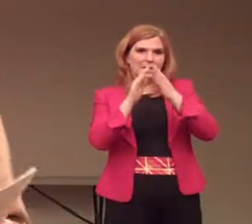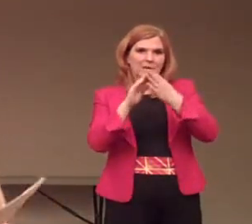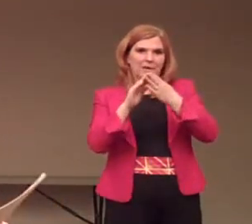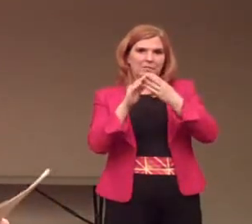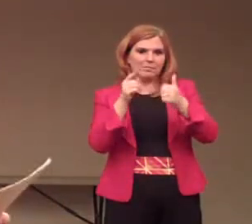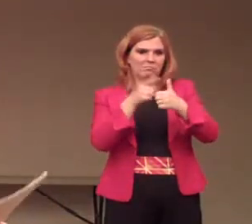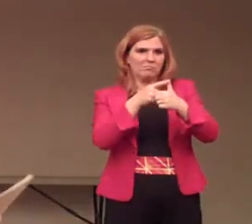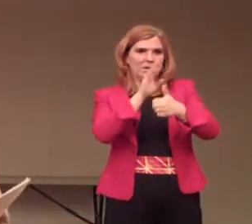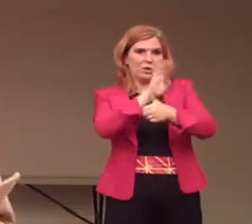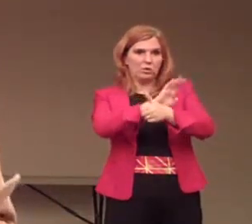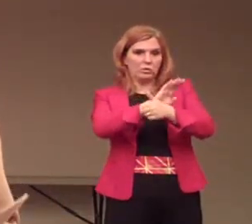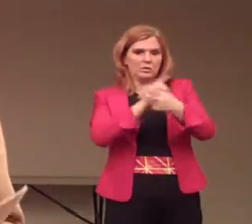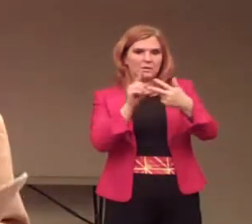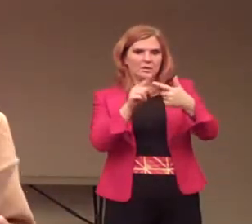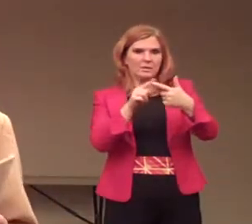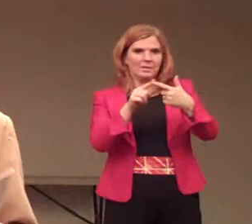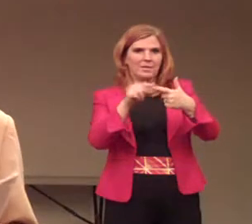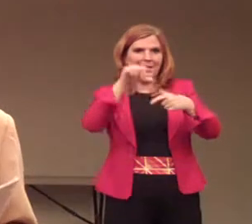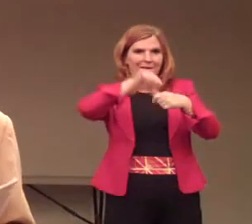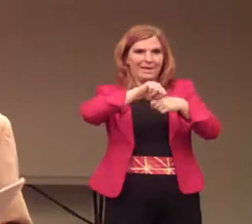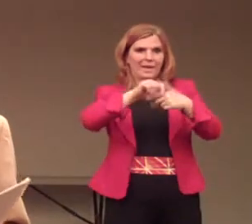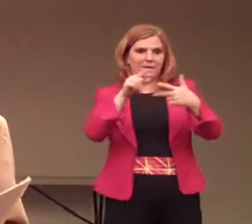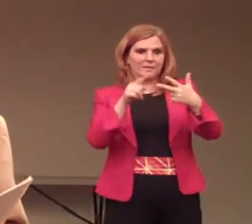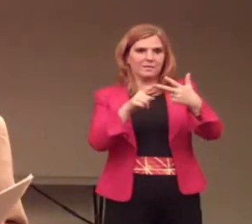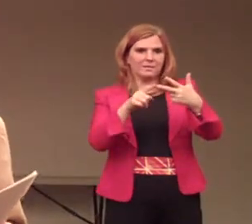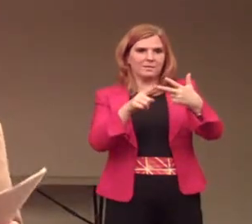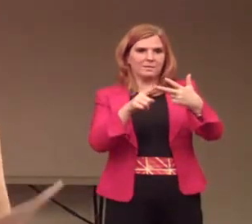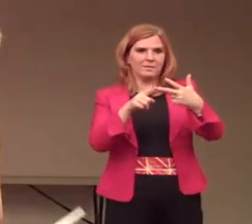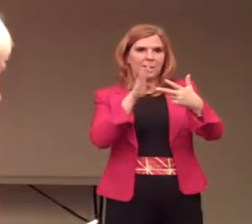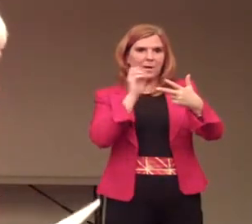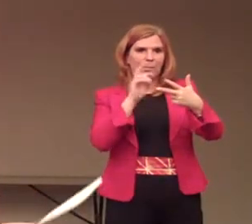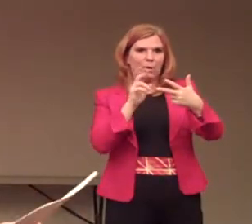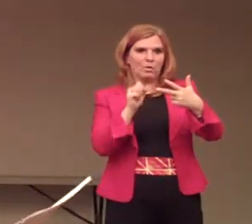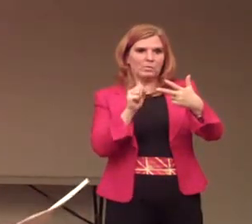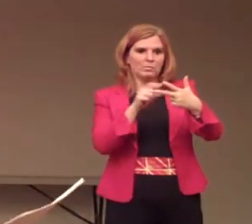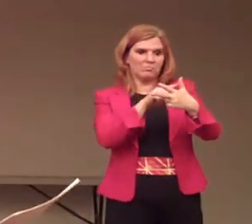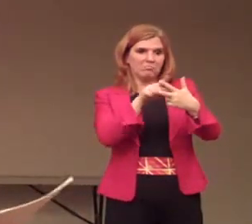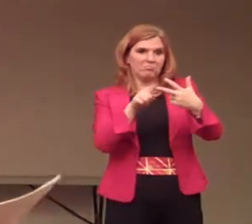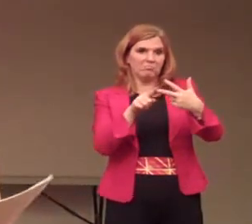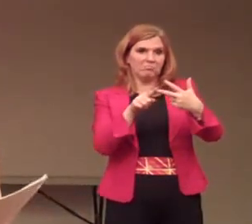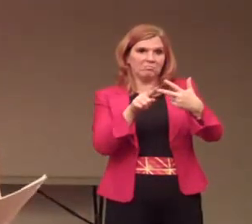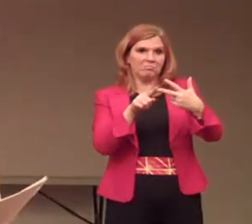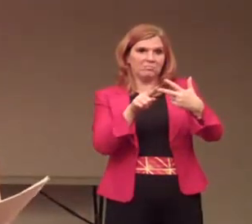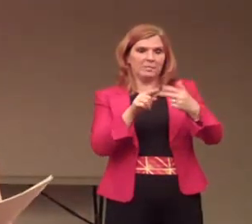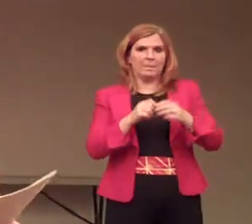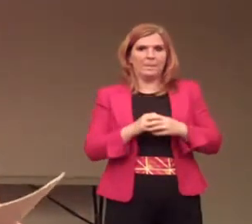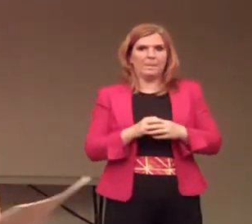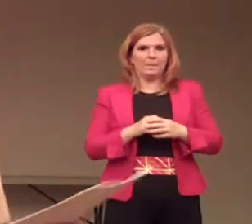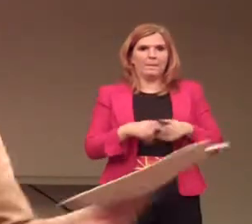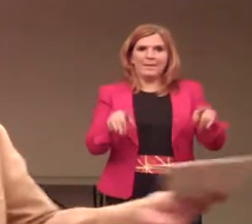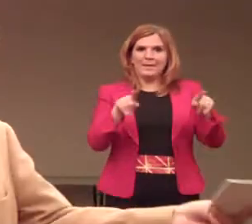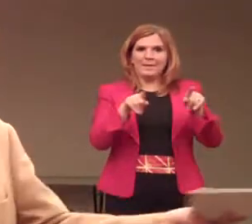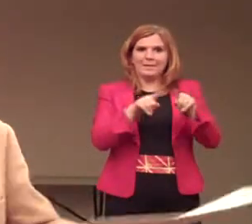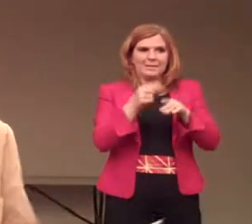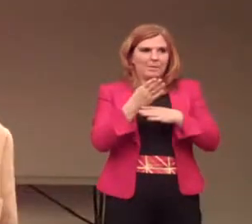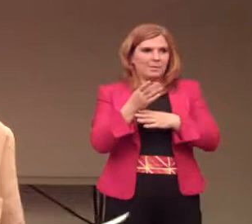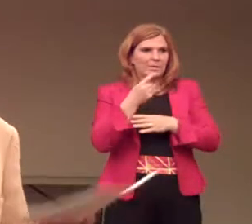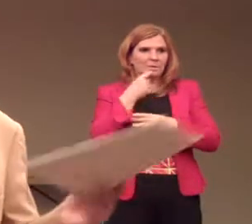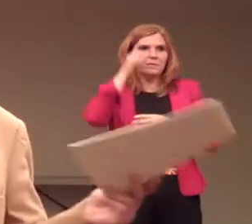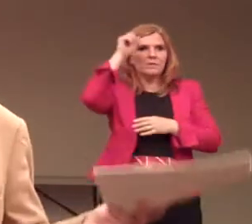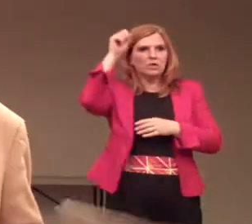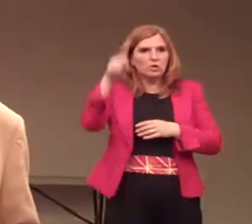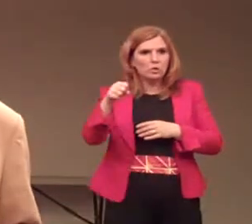Churches, gas stations, and bars. Same thing could be said of